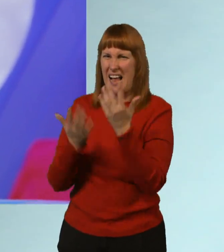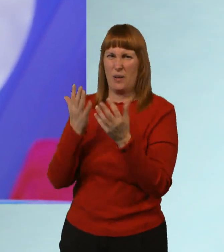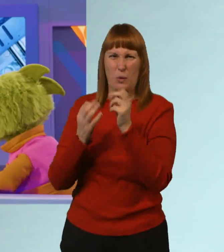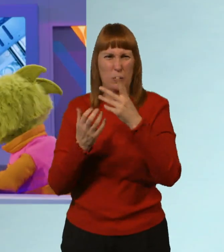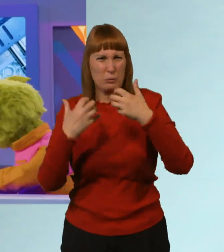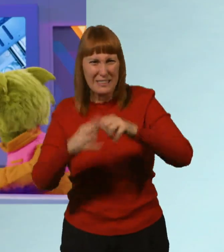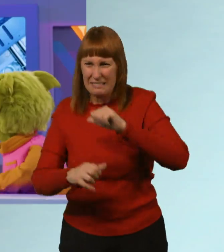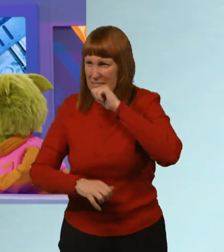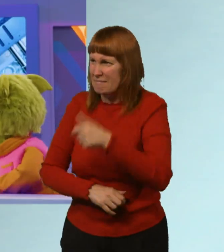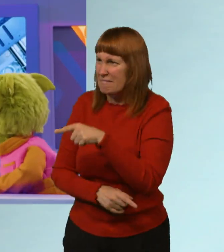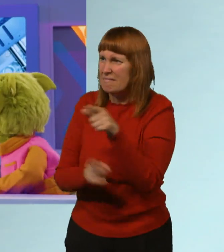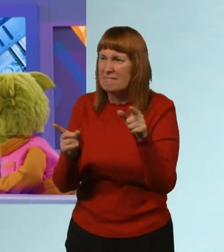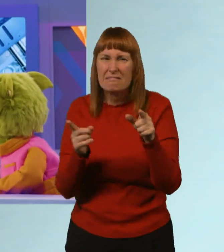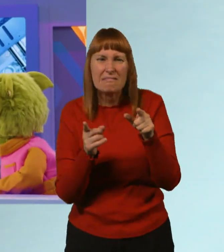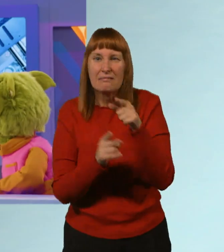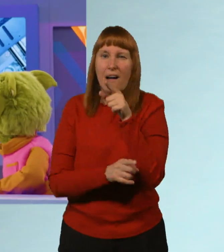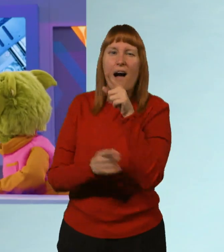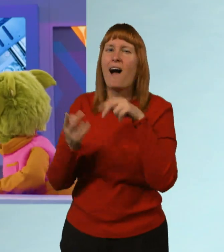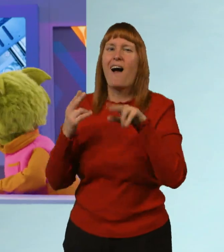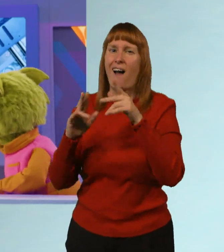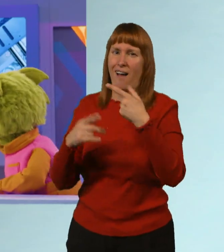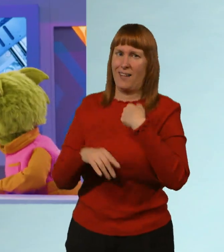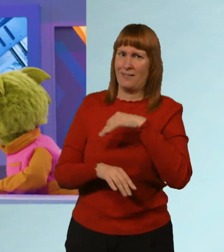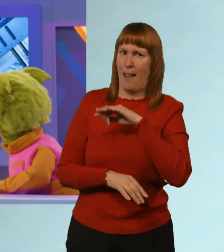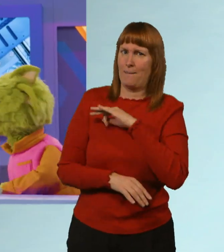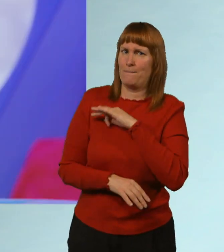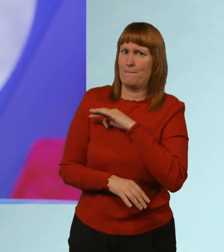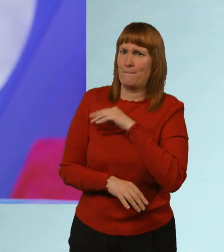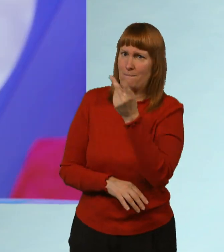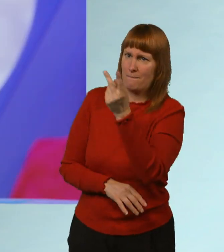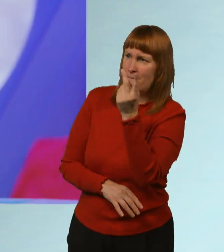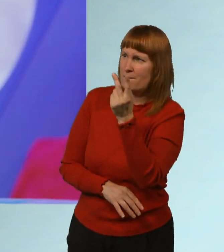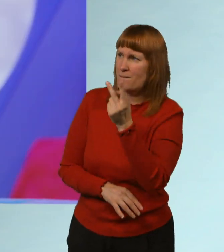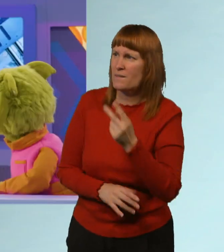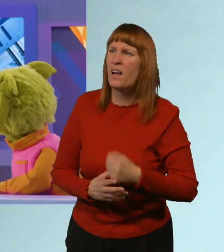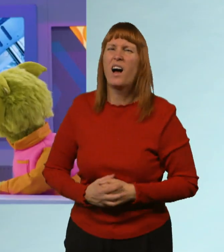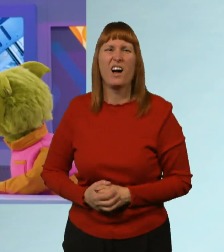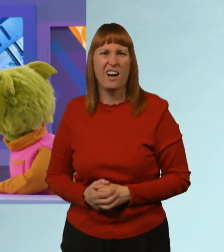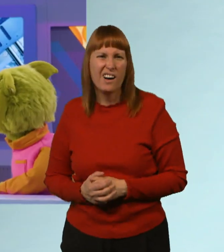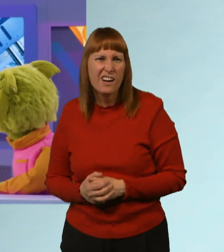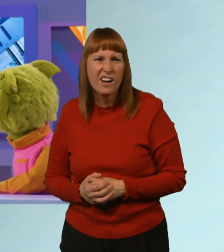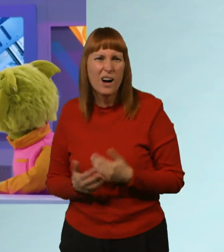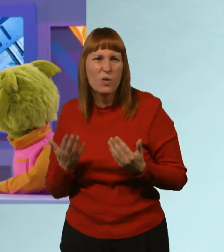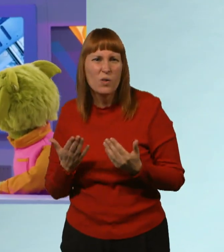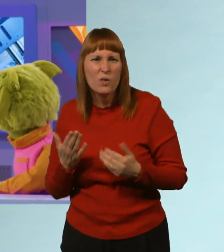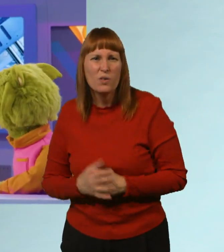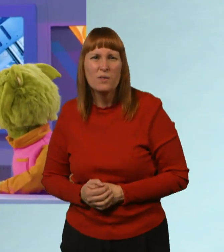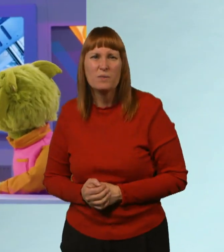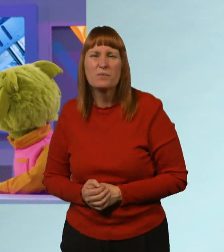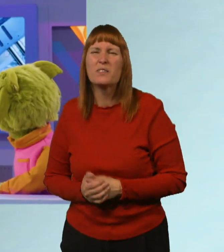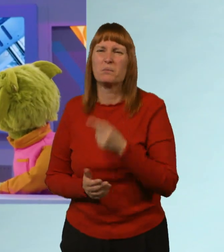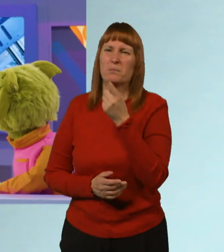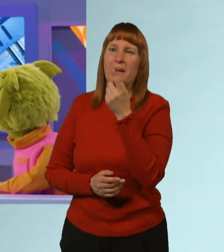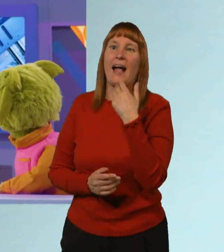somewhere? You're looking at it, Zoom. I'm one, and so is Amy. Huh? You see, Zoom, there is a little bit of